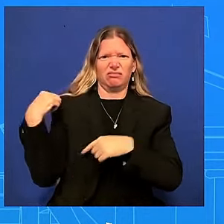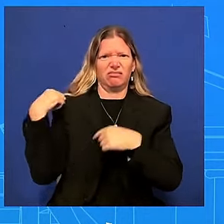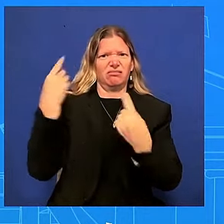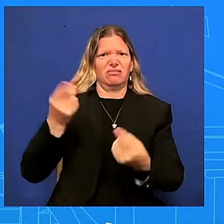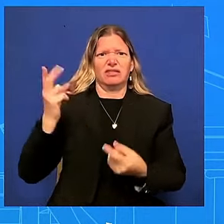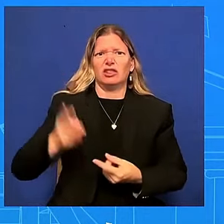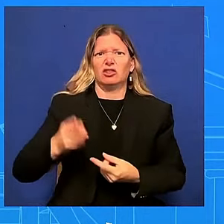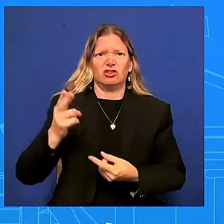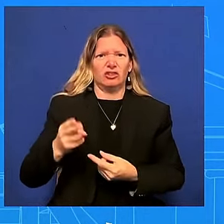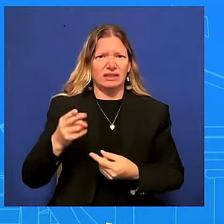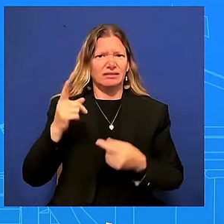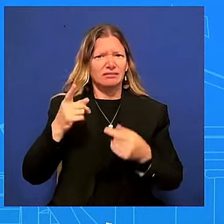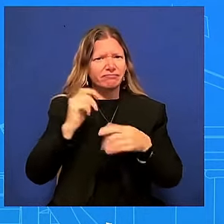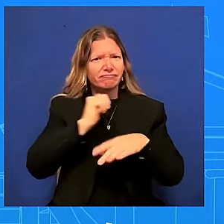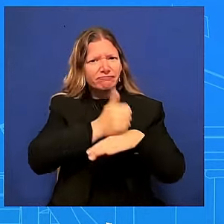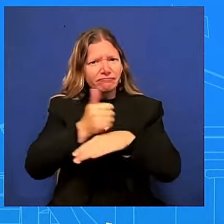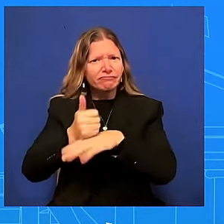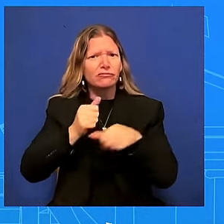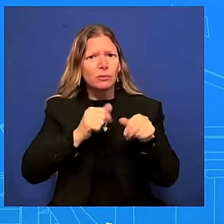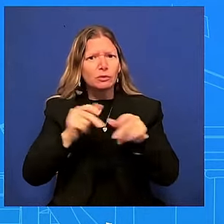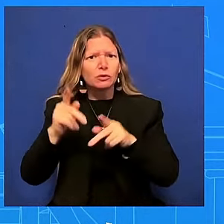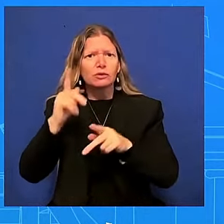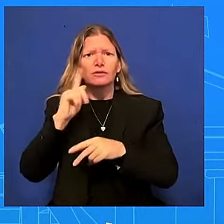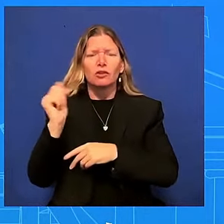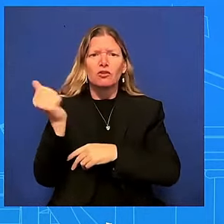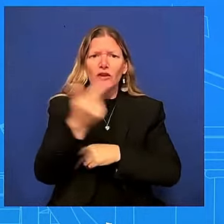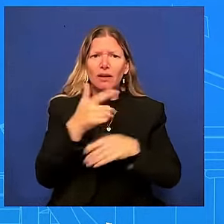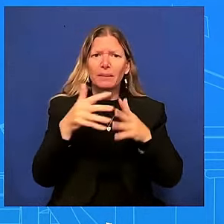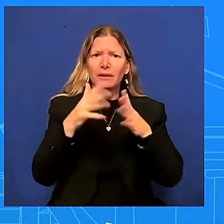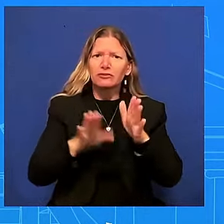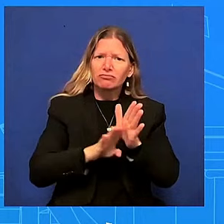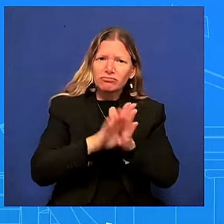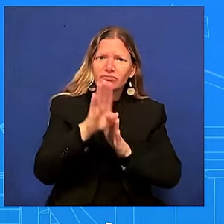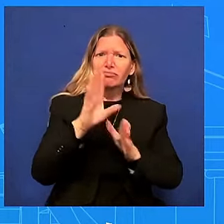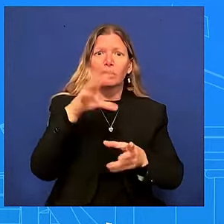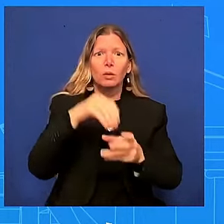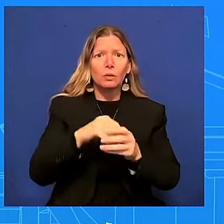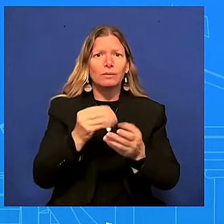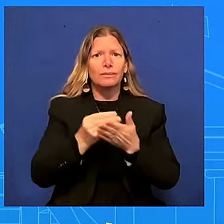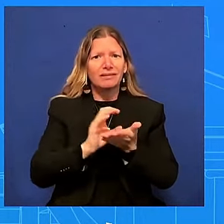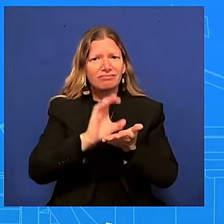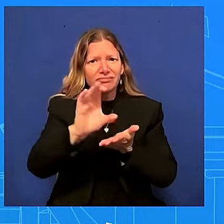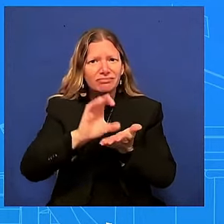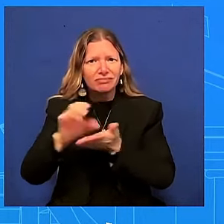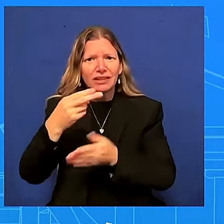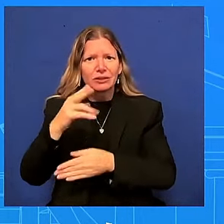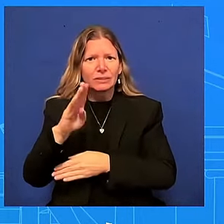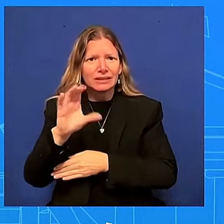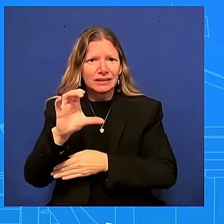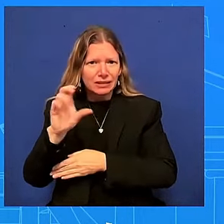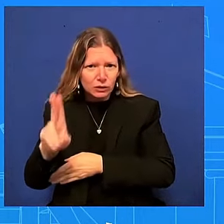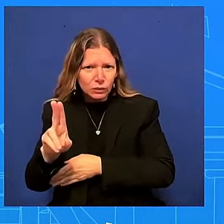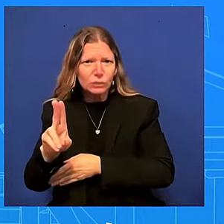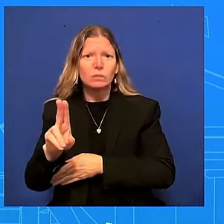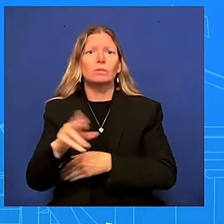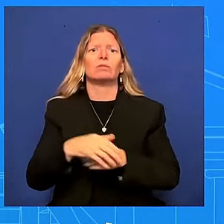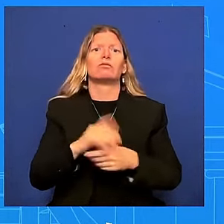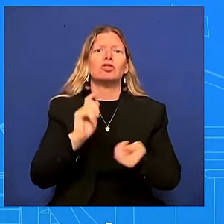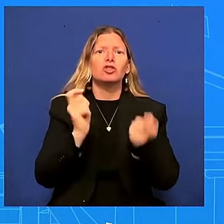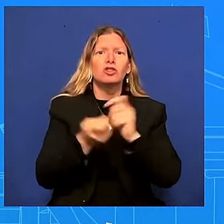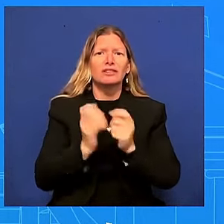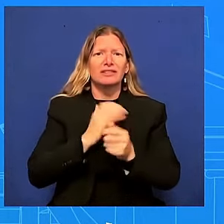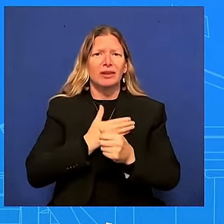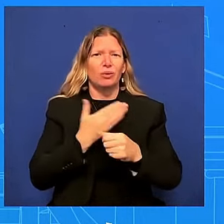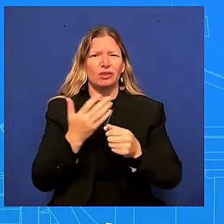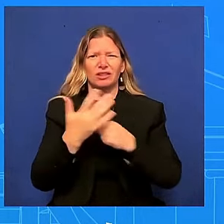and changing our country's failed approach to marijuana which disproportionately impacts communities of color you'll continue